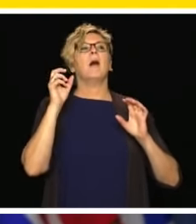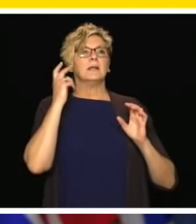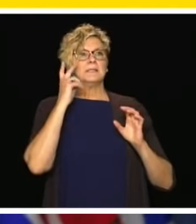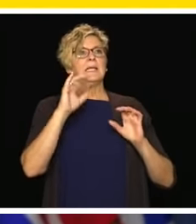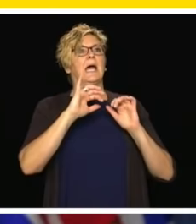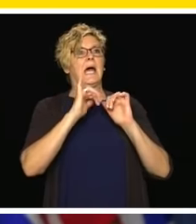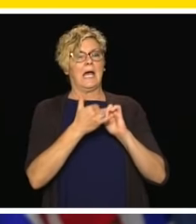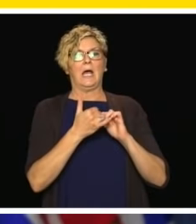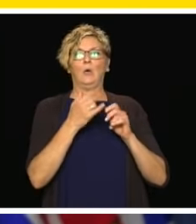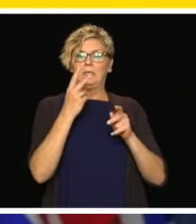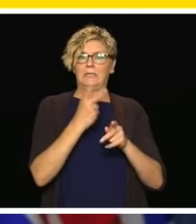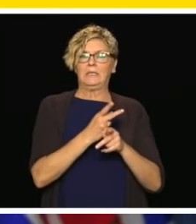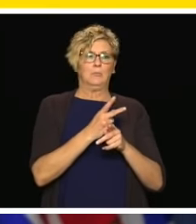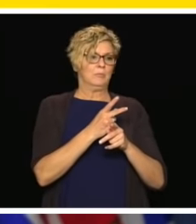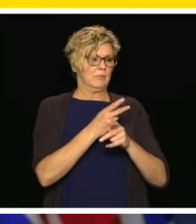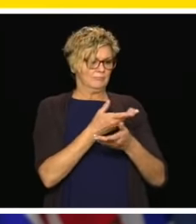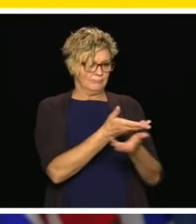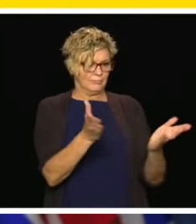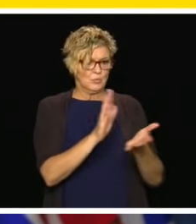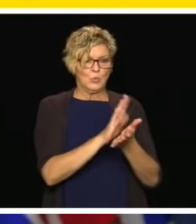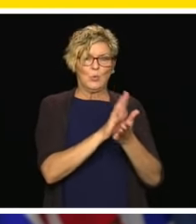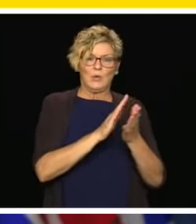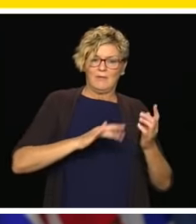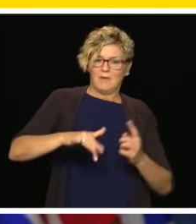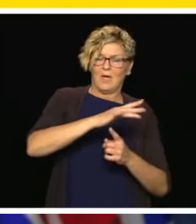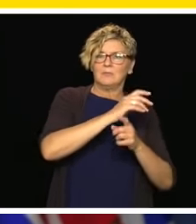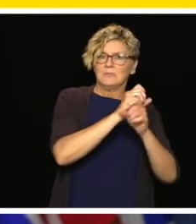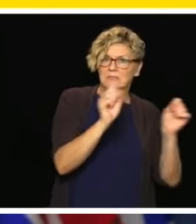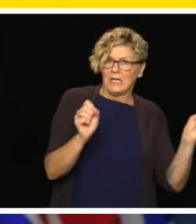We have time for one more question and it's from Cindy Harnett.